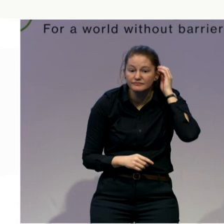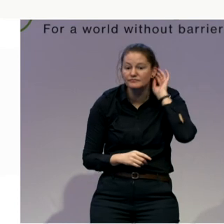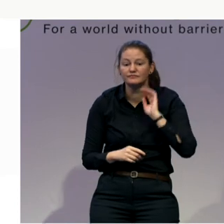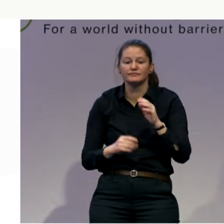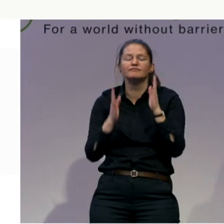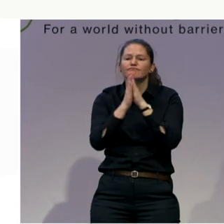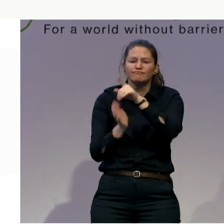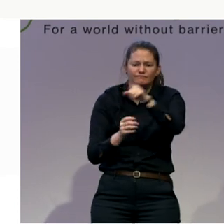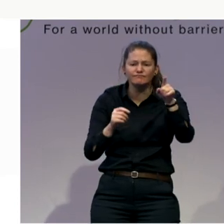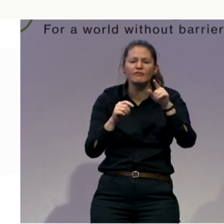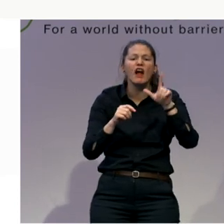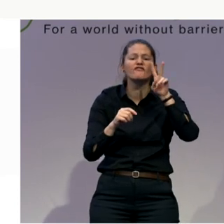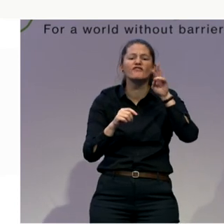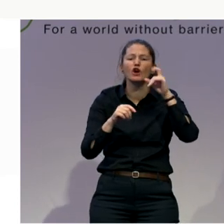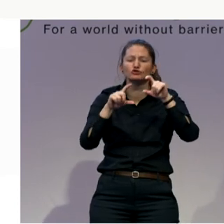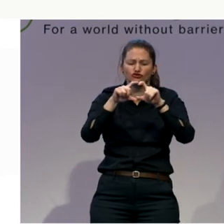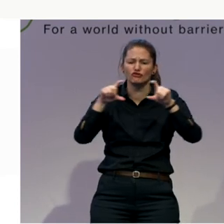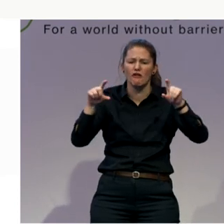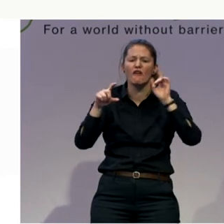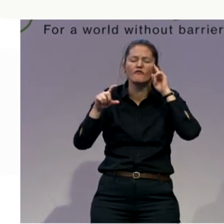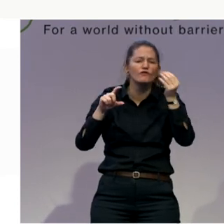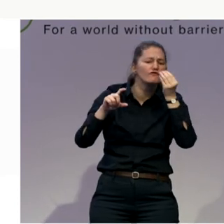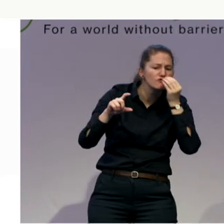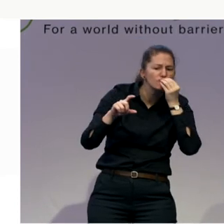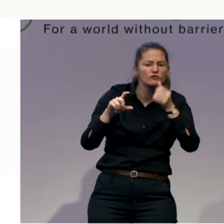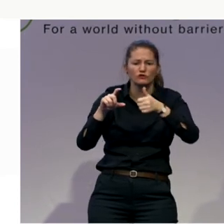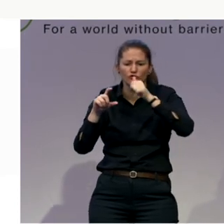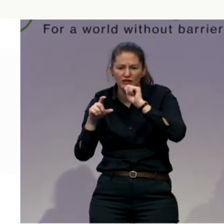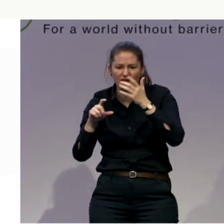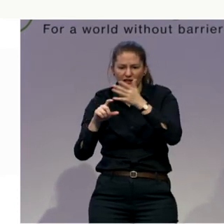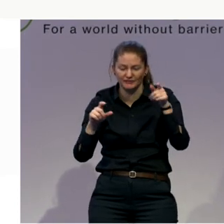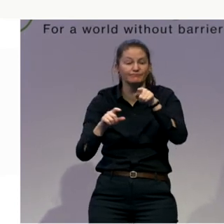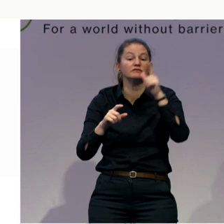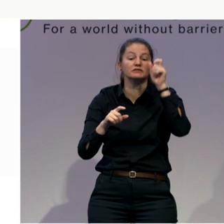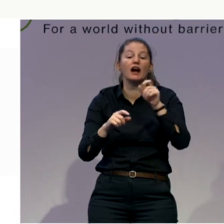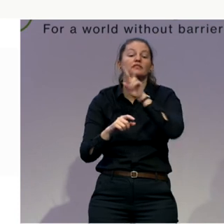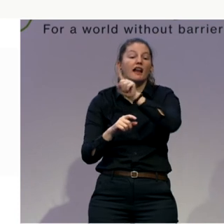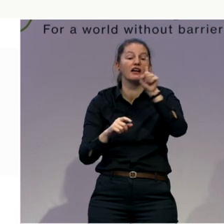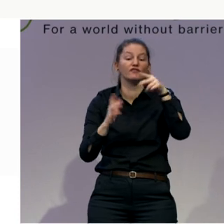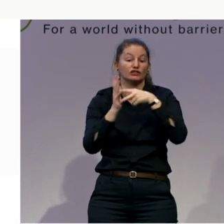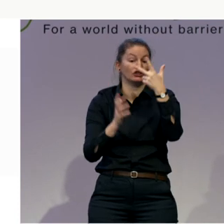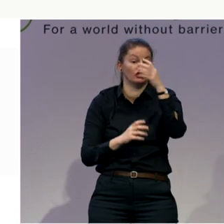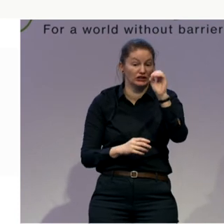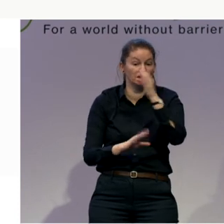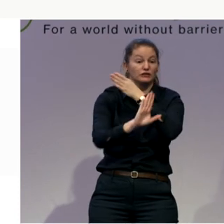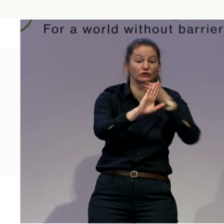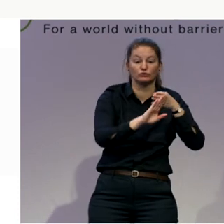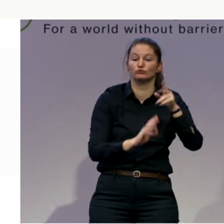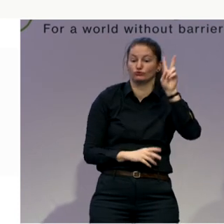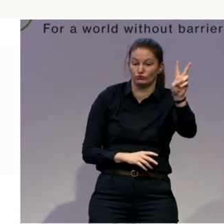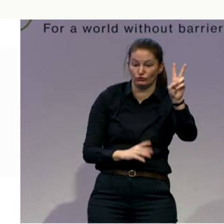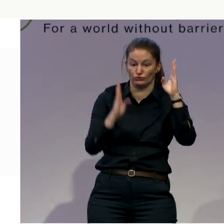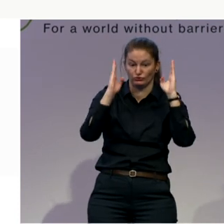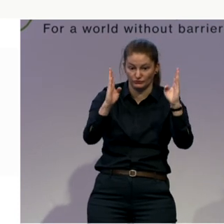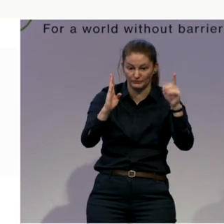lunch is open between half eleven and two. Second is, will you continue to tweet hashtag zero con nineteen because we have got